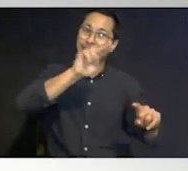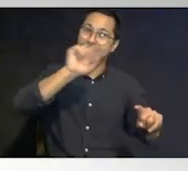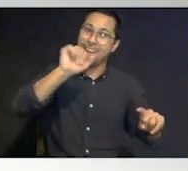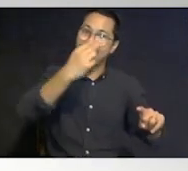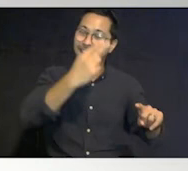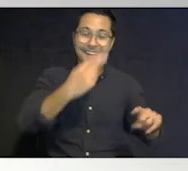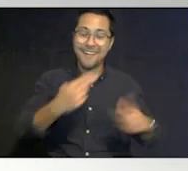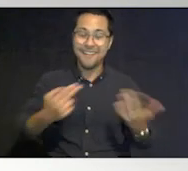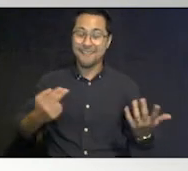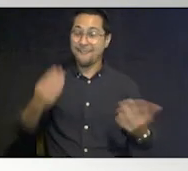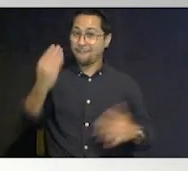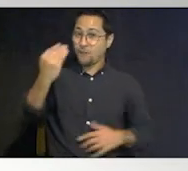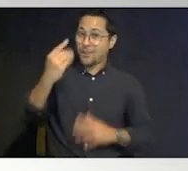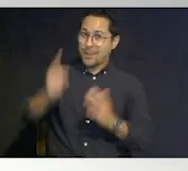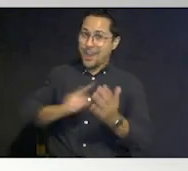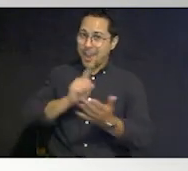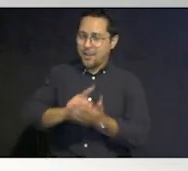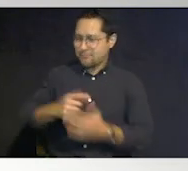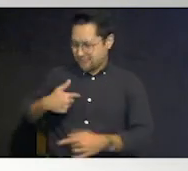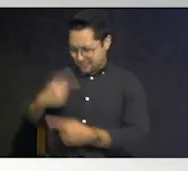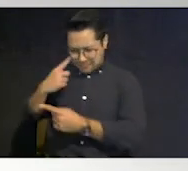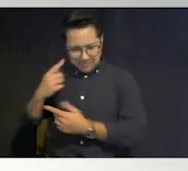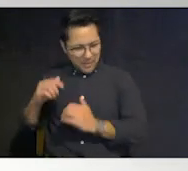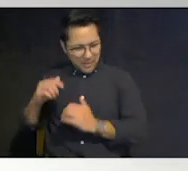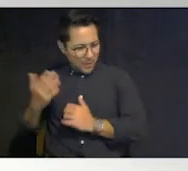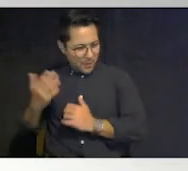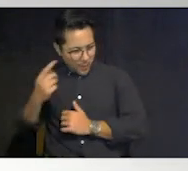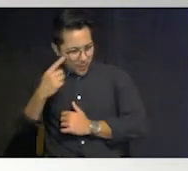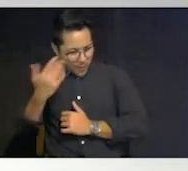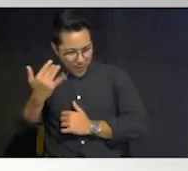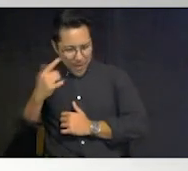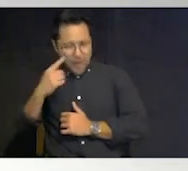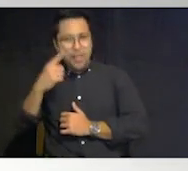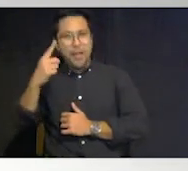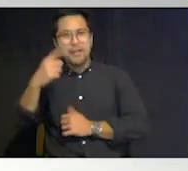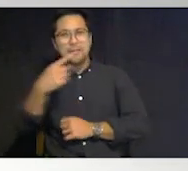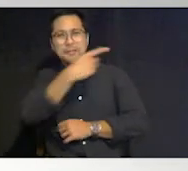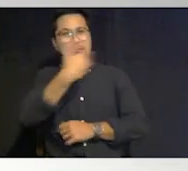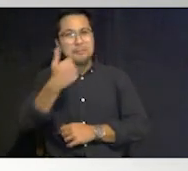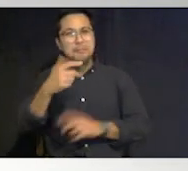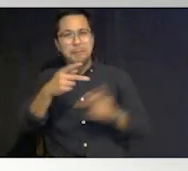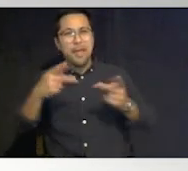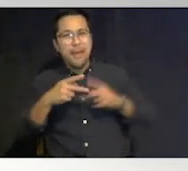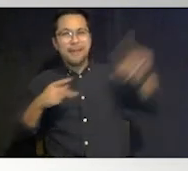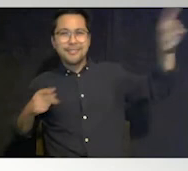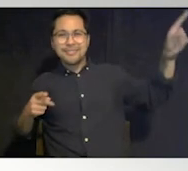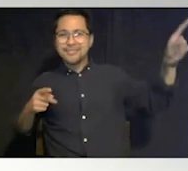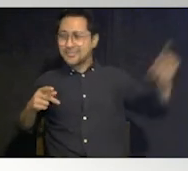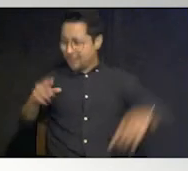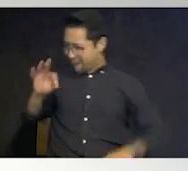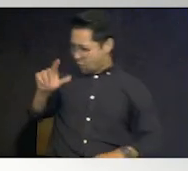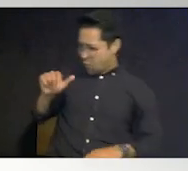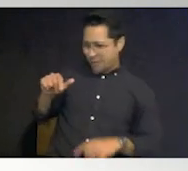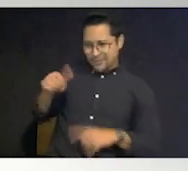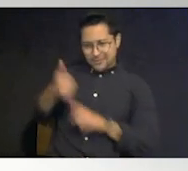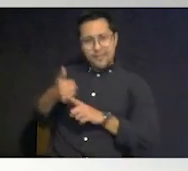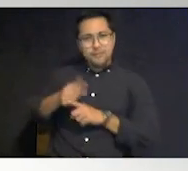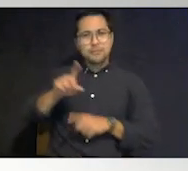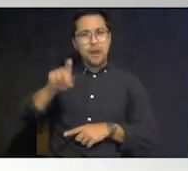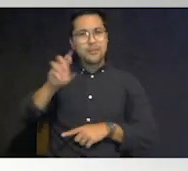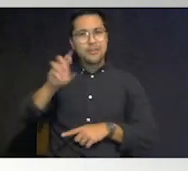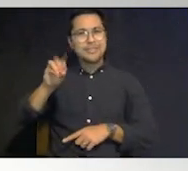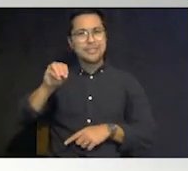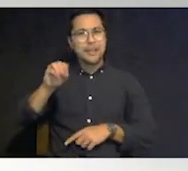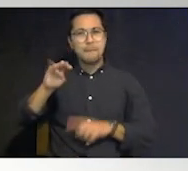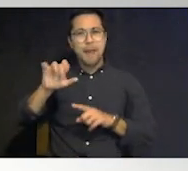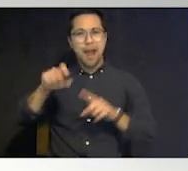always wonder just exactly how they decided that that was the best place to evacuate to um you know florida is only about 160 miles wide in most